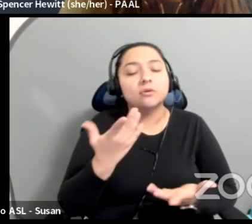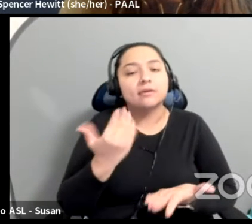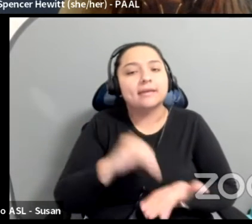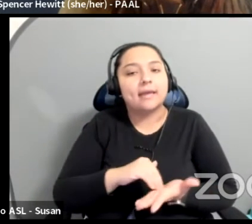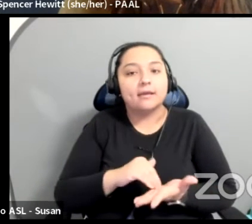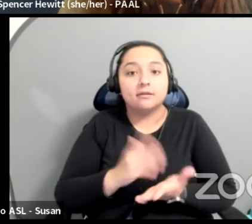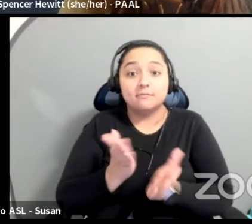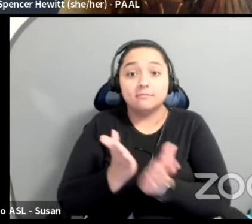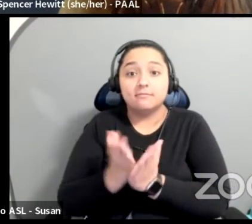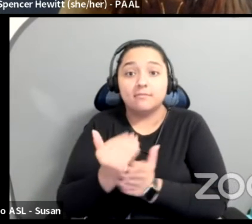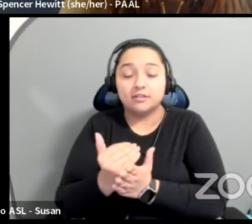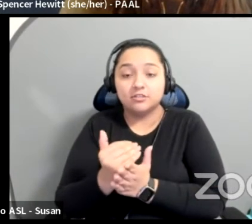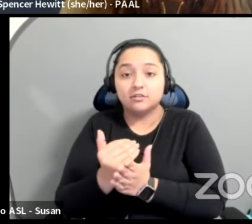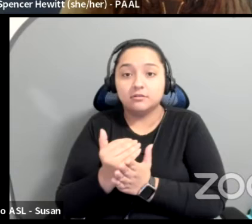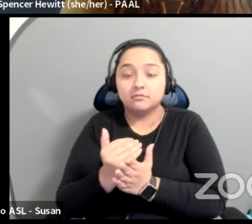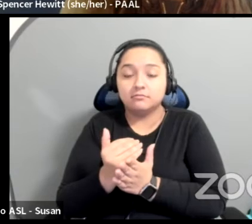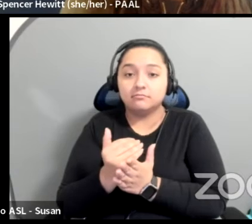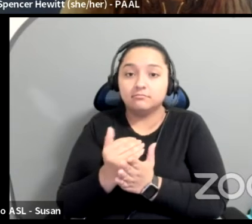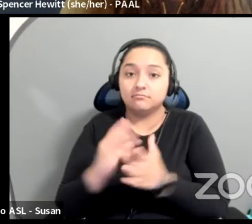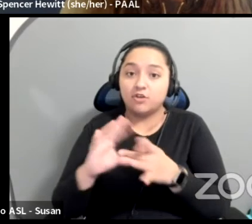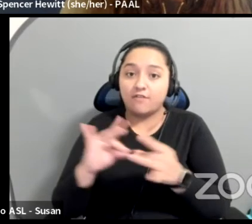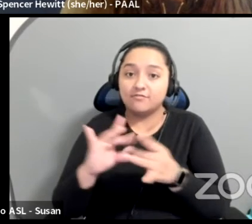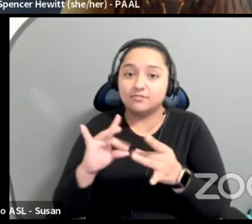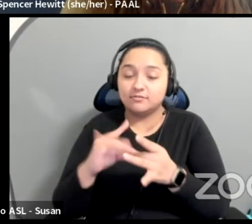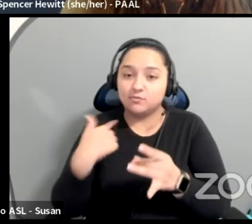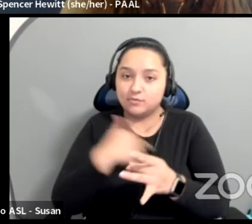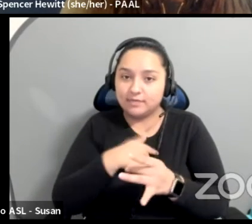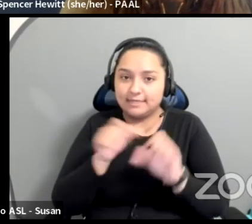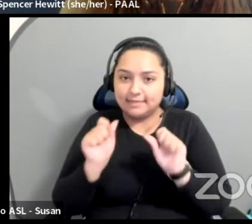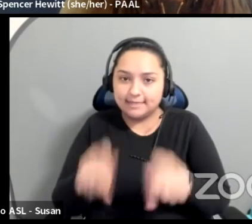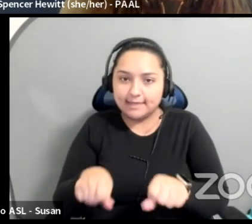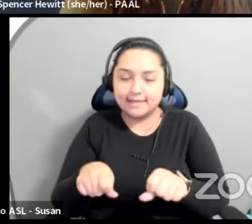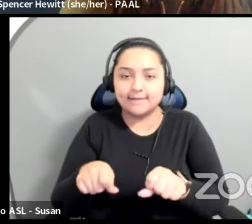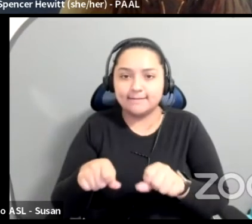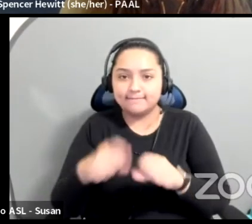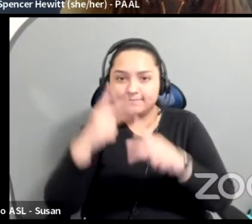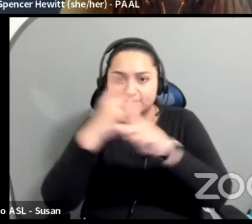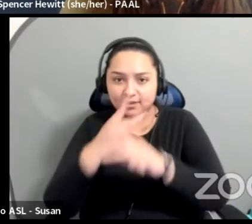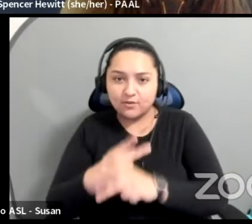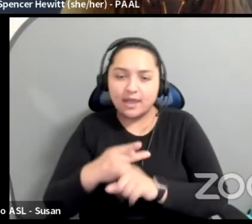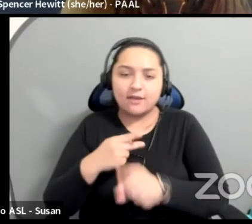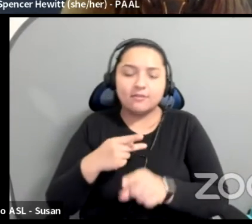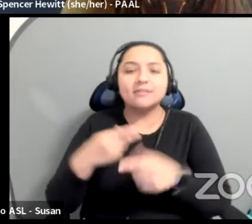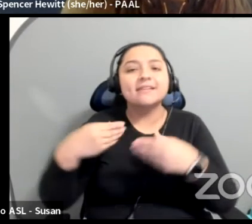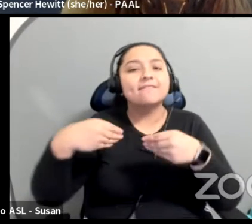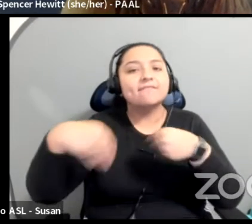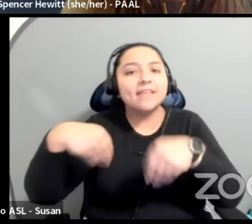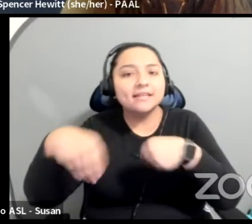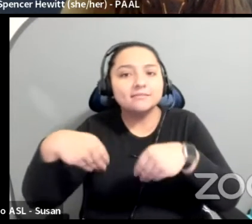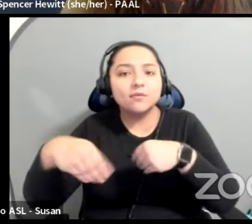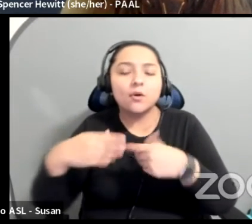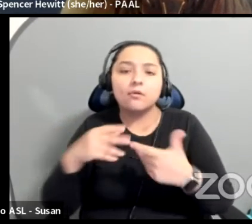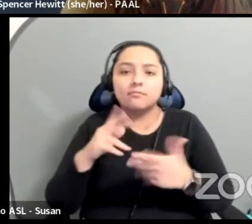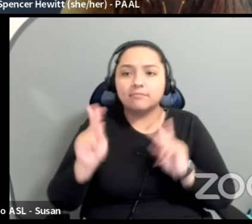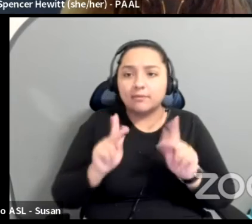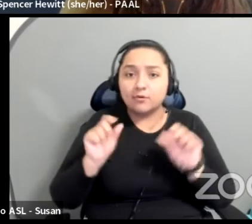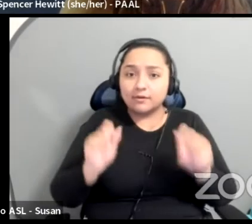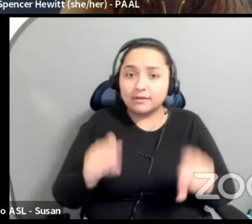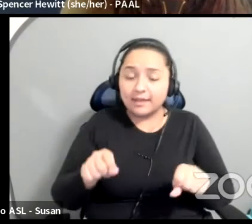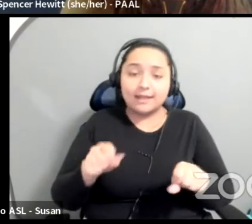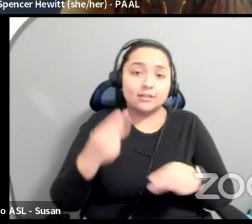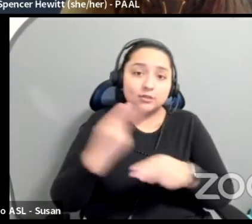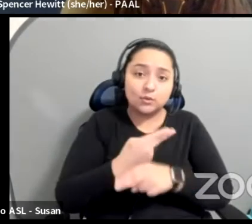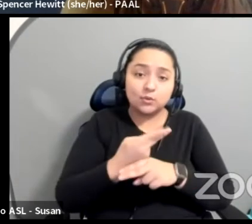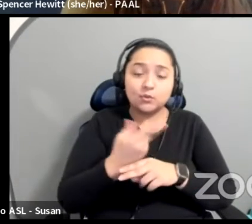kind of the lever that I could pull the quickest and the one that made the most impact because it's the most flexible, right? Like people can use it for anything they need. Like